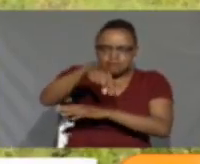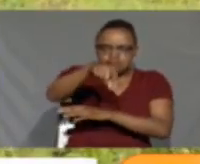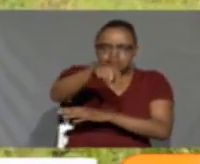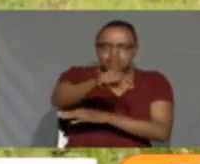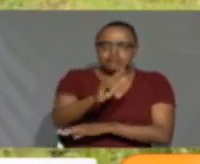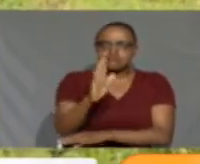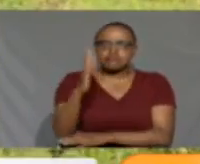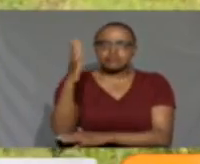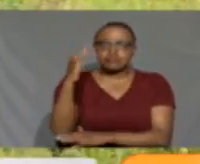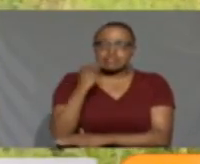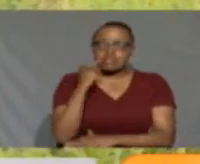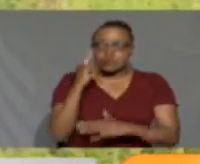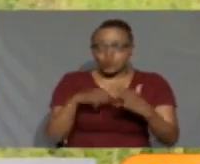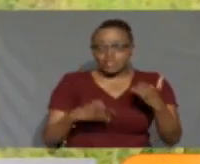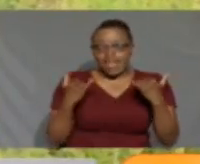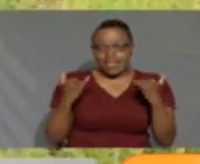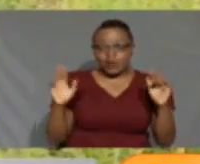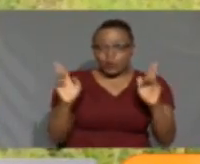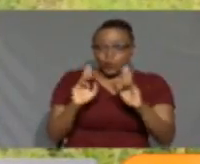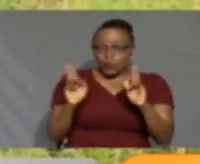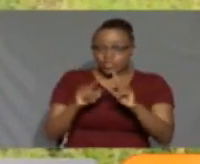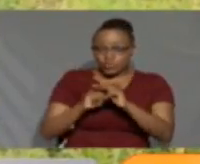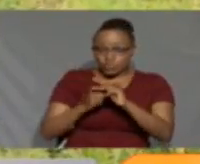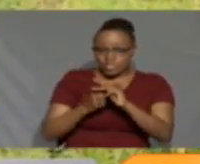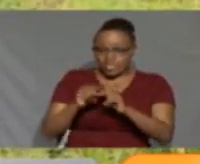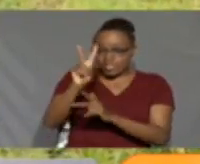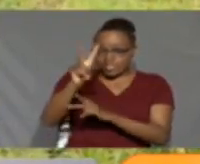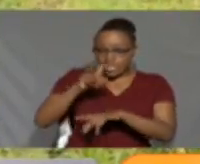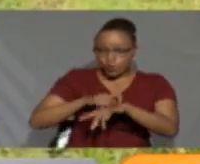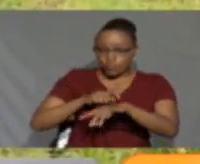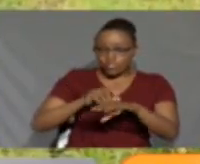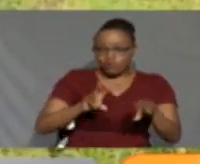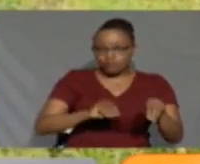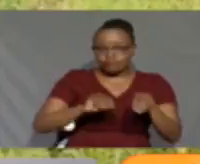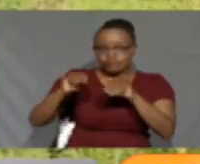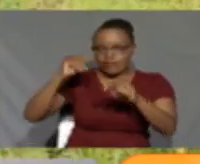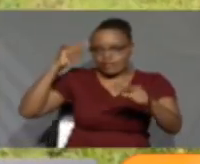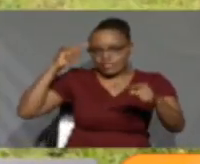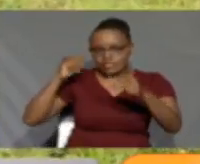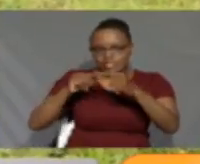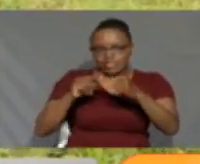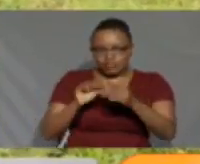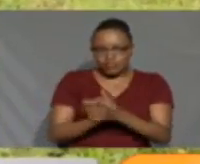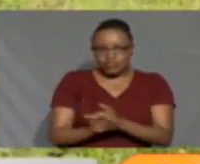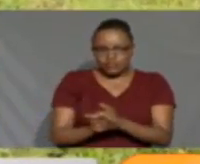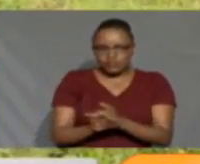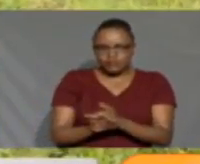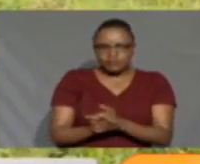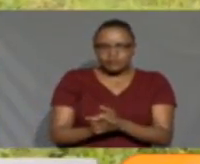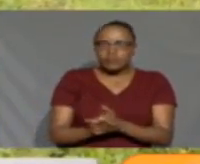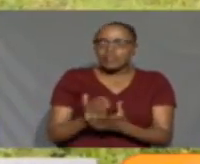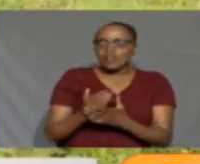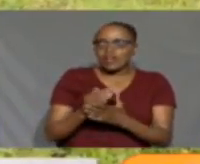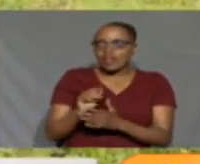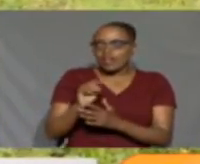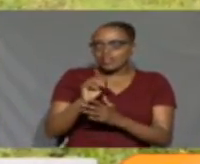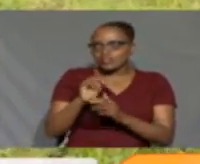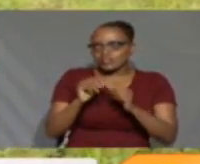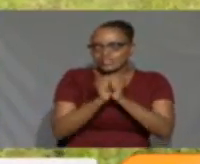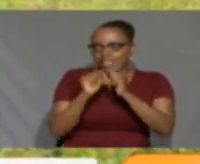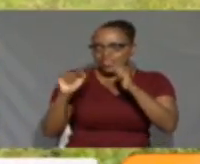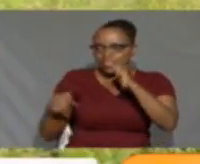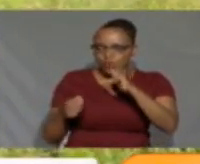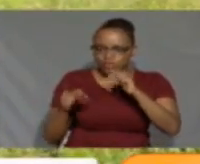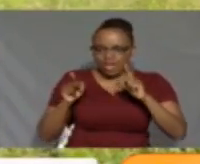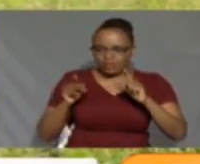trees. It says now it is ready to kickstart the second phase of evictions, targeting 10,000 households and even more,